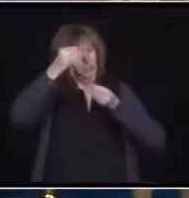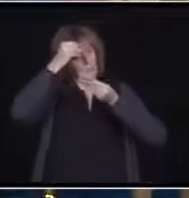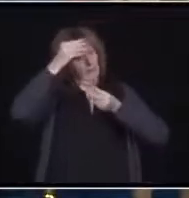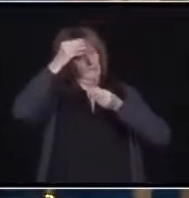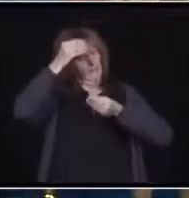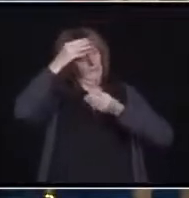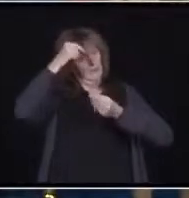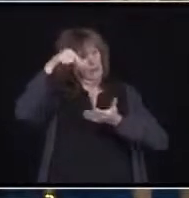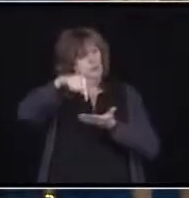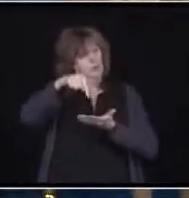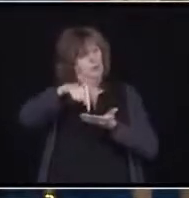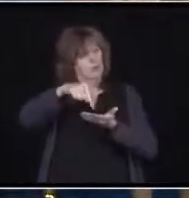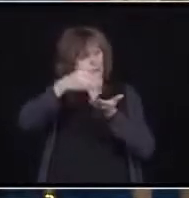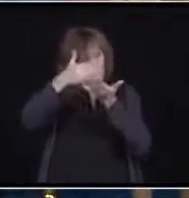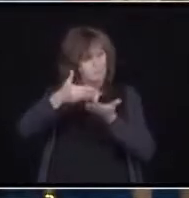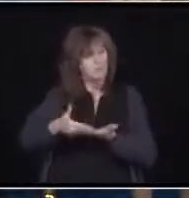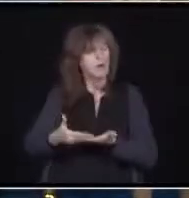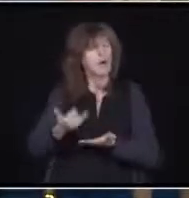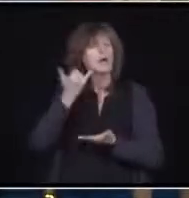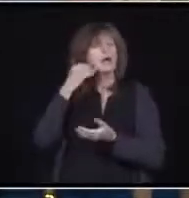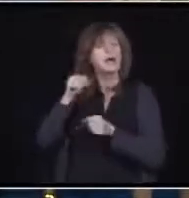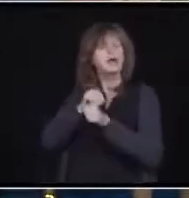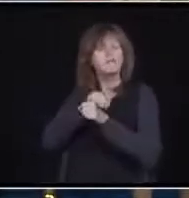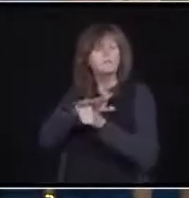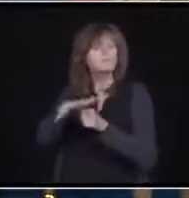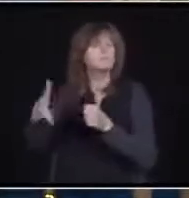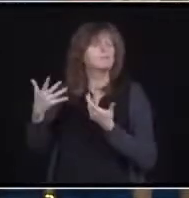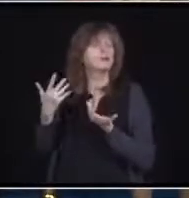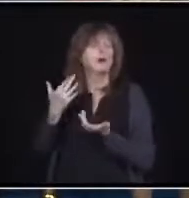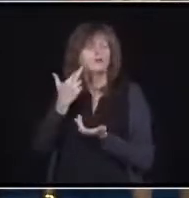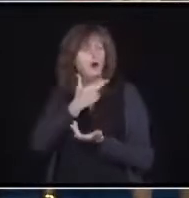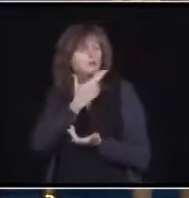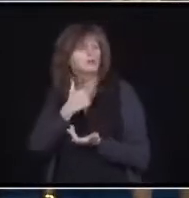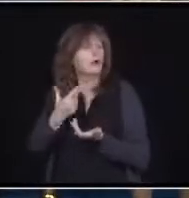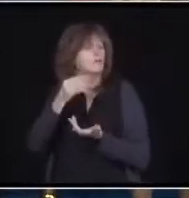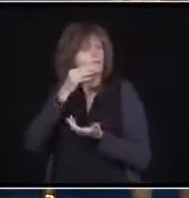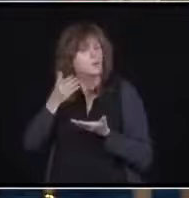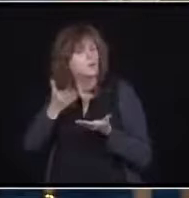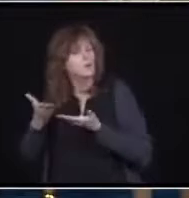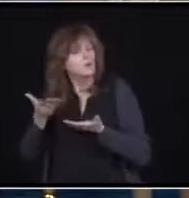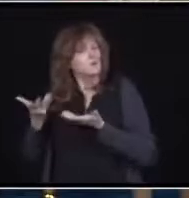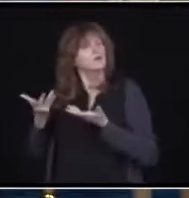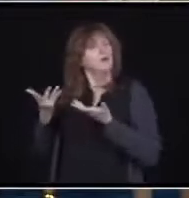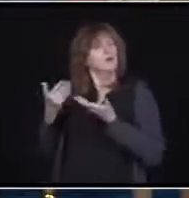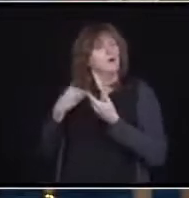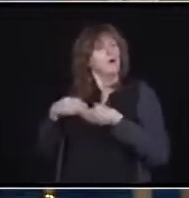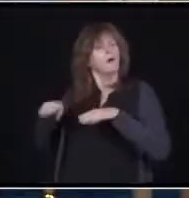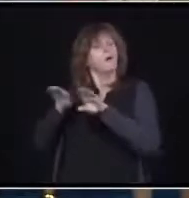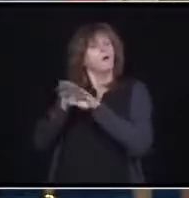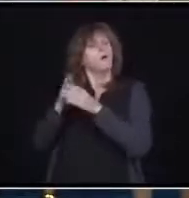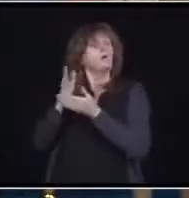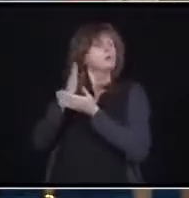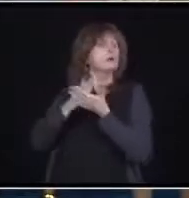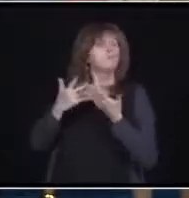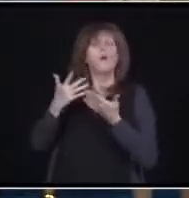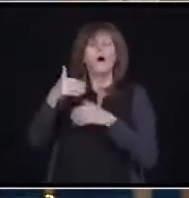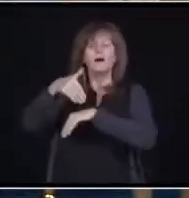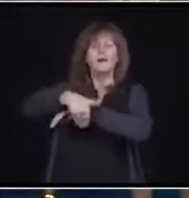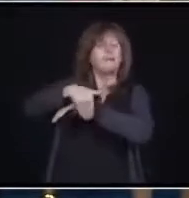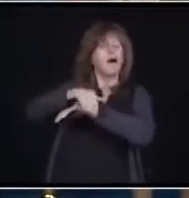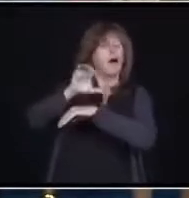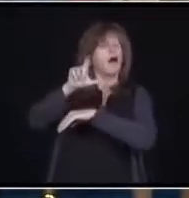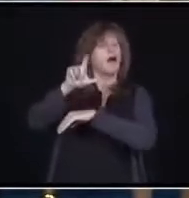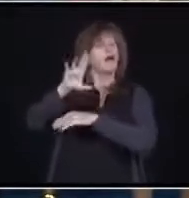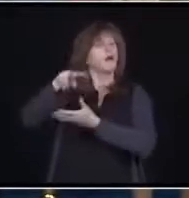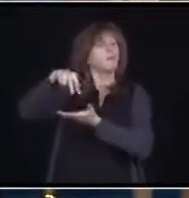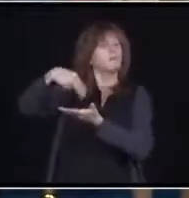thus far with restaurants, food service venues, we did close some of the nightclubs that had a higher rate. And we